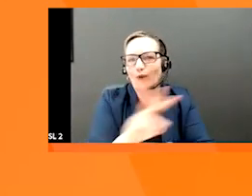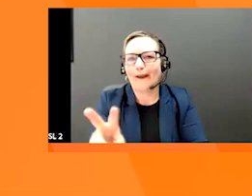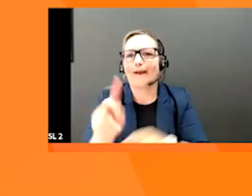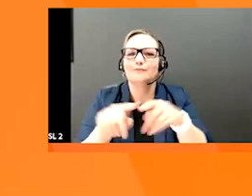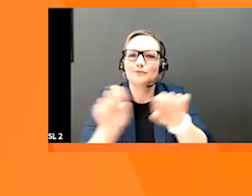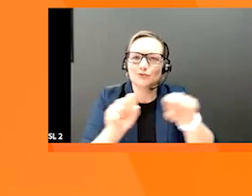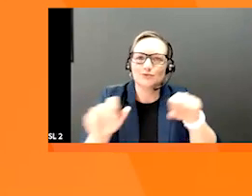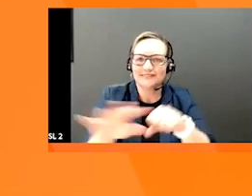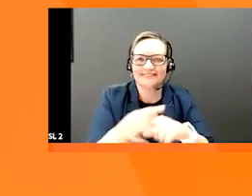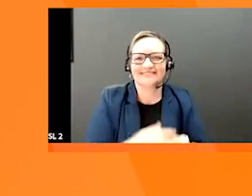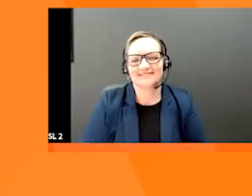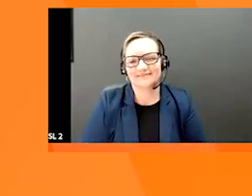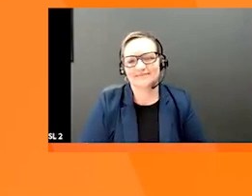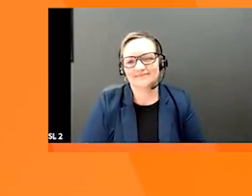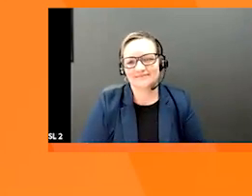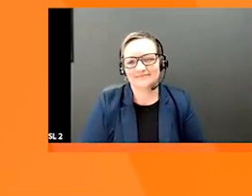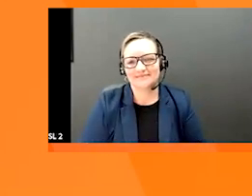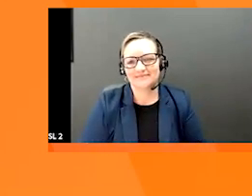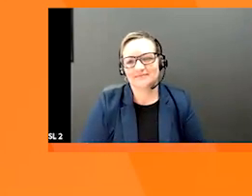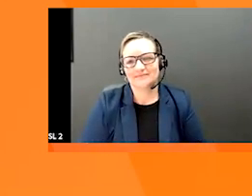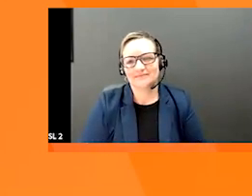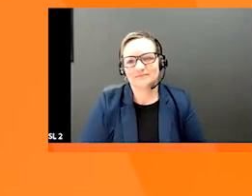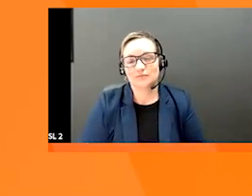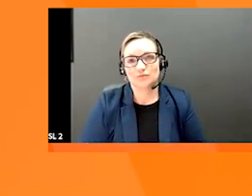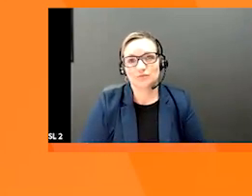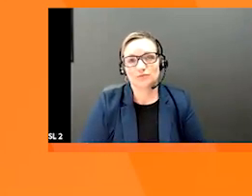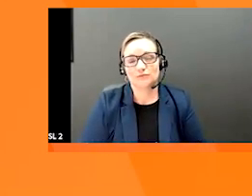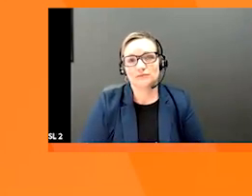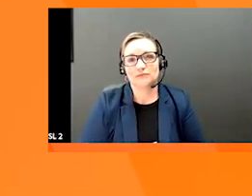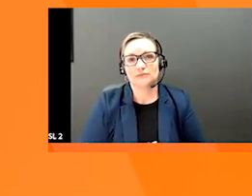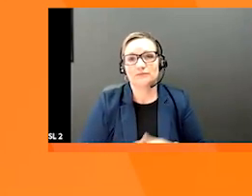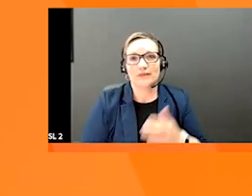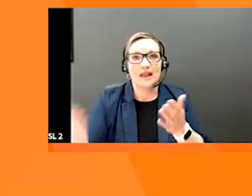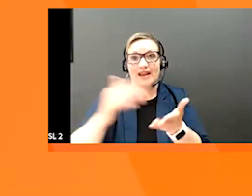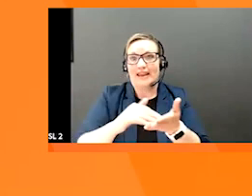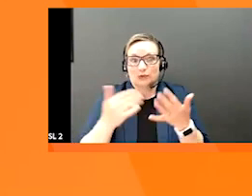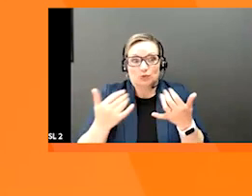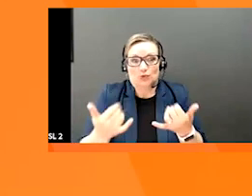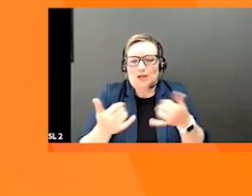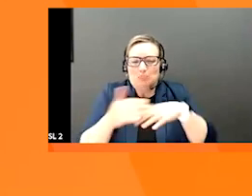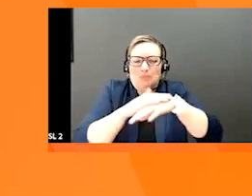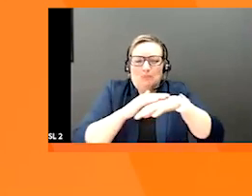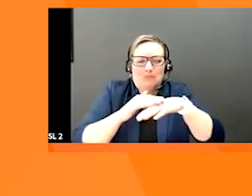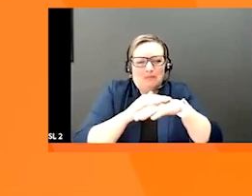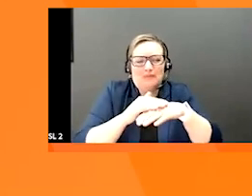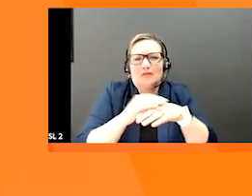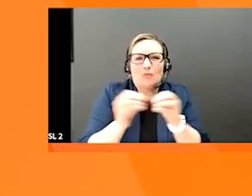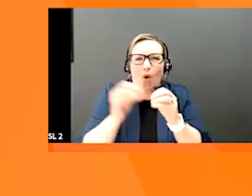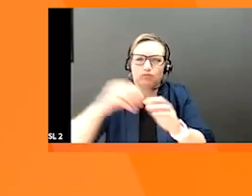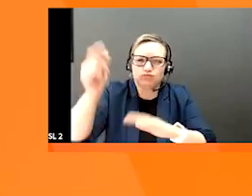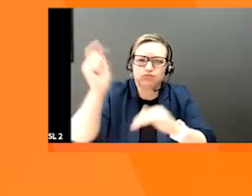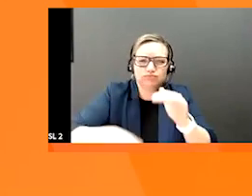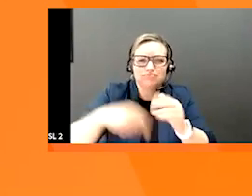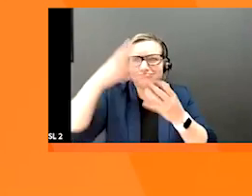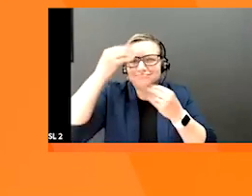And again, we have more information about the other processes, we have deeper dive